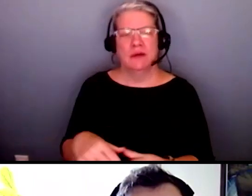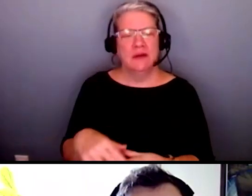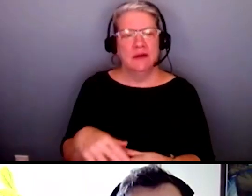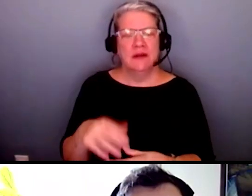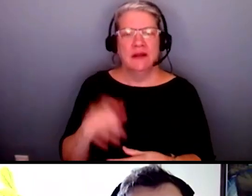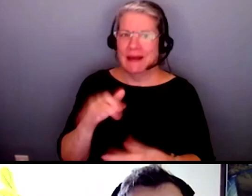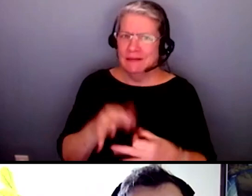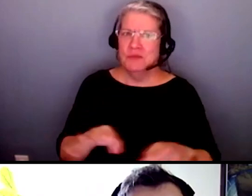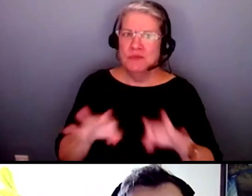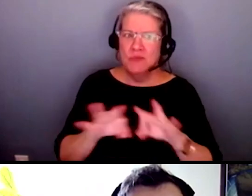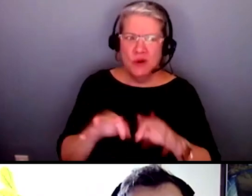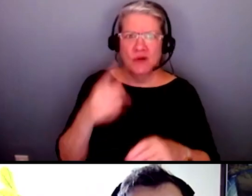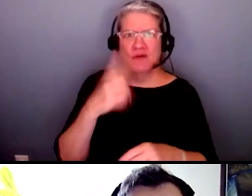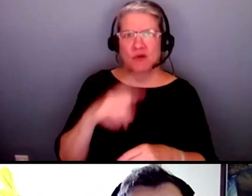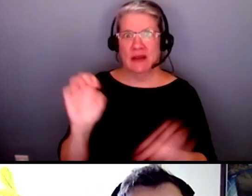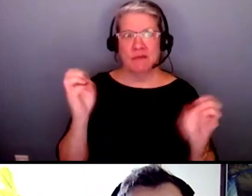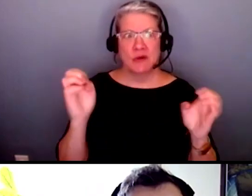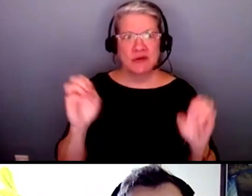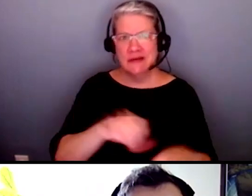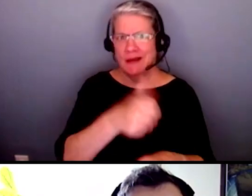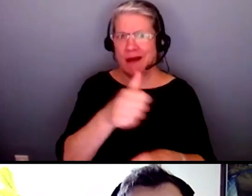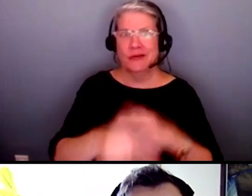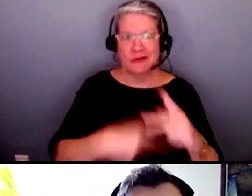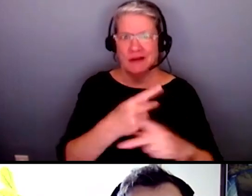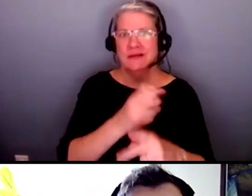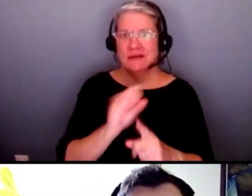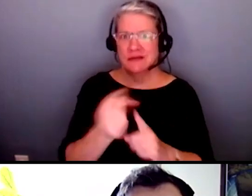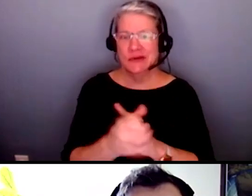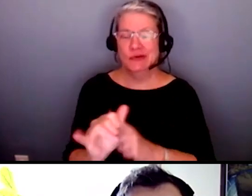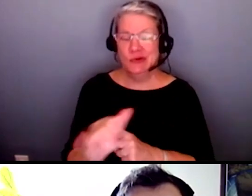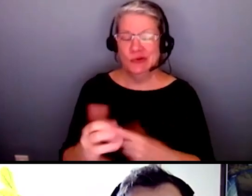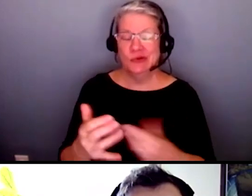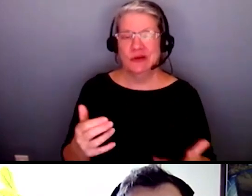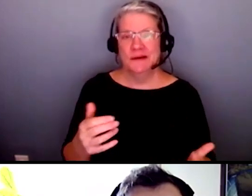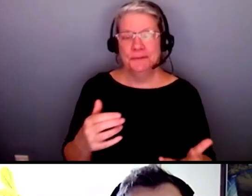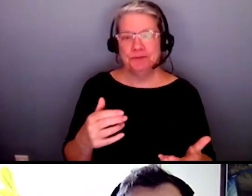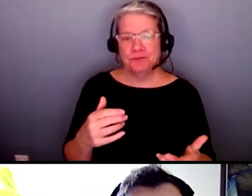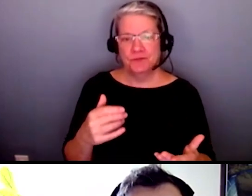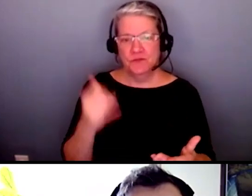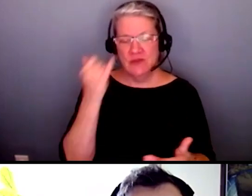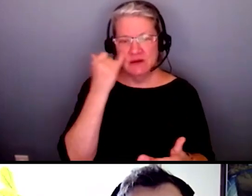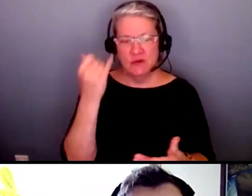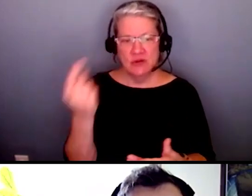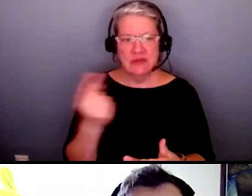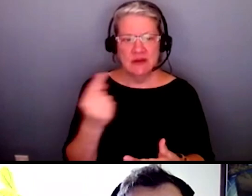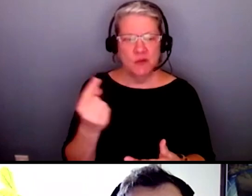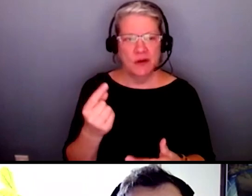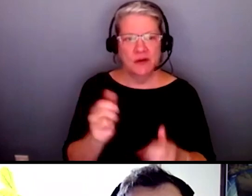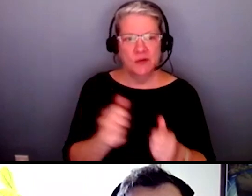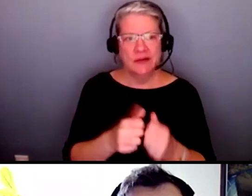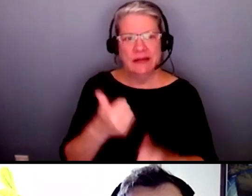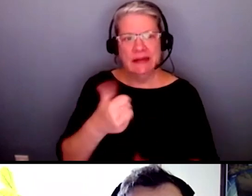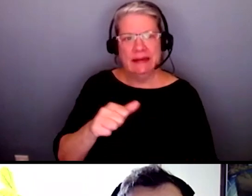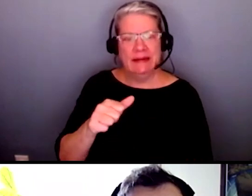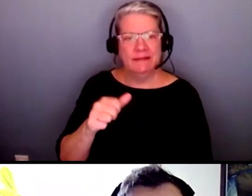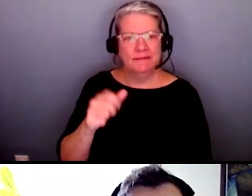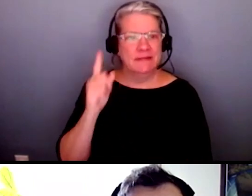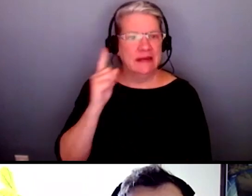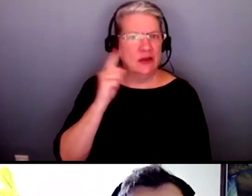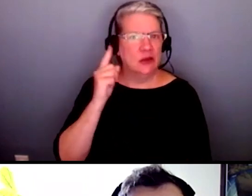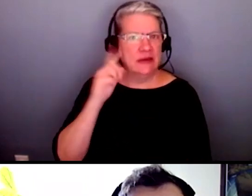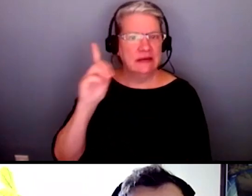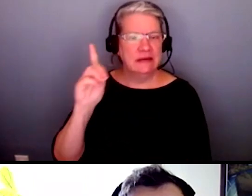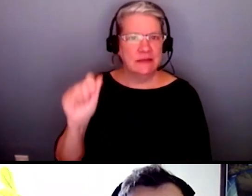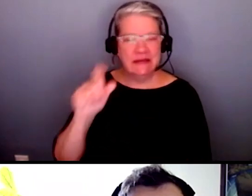situation but really in any type of situation where someone with a hearing disability that needs some type of